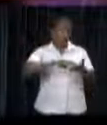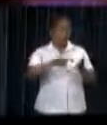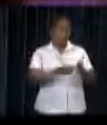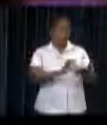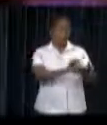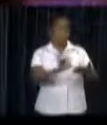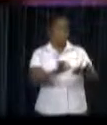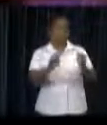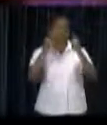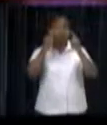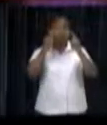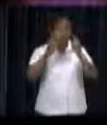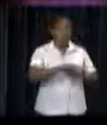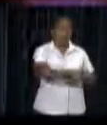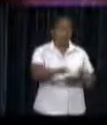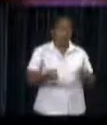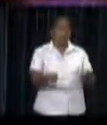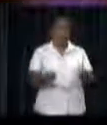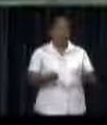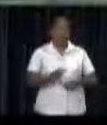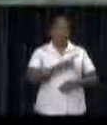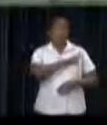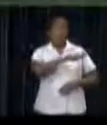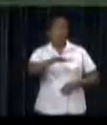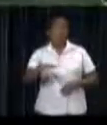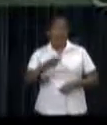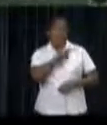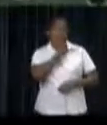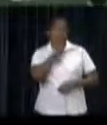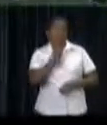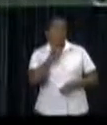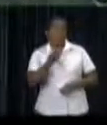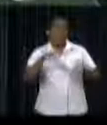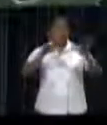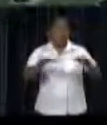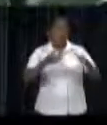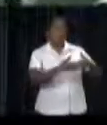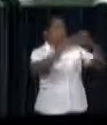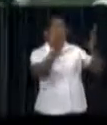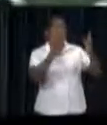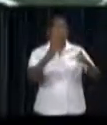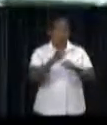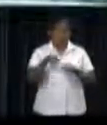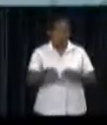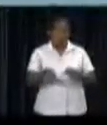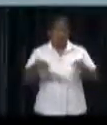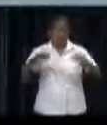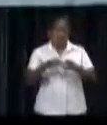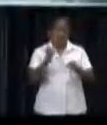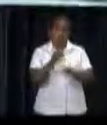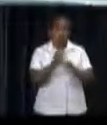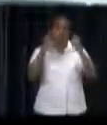to sign agreements with the Chinese government. According to the President, our country is blessed with natural resources